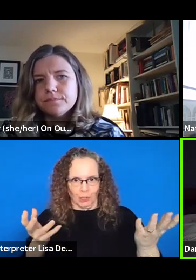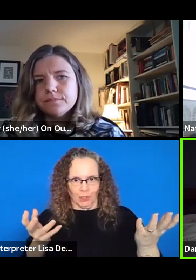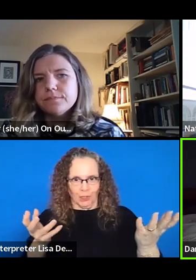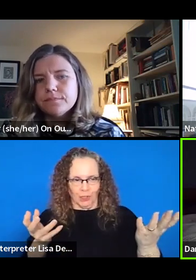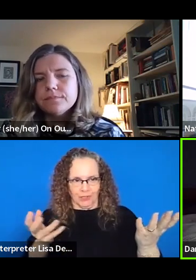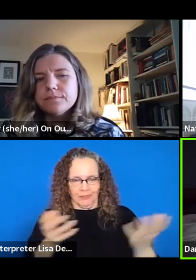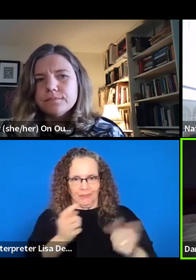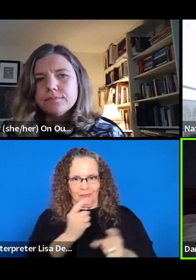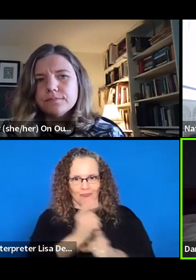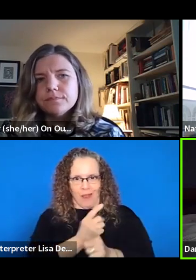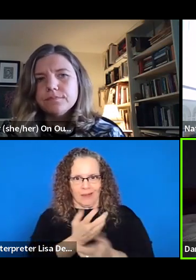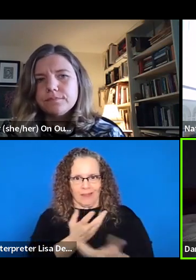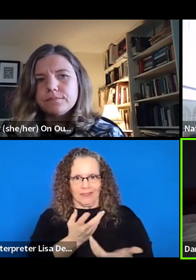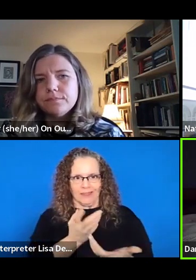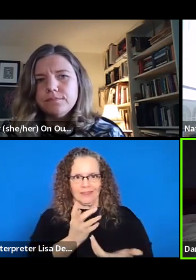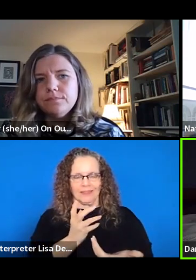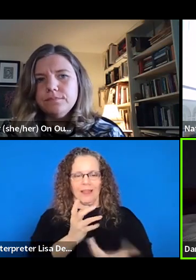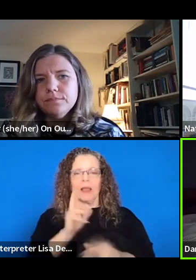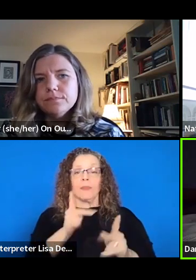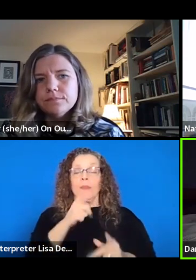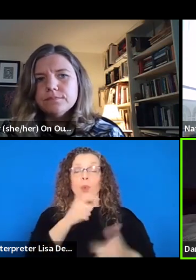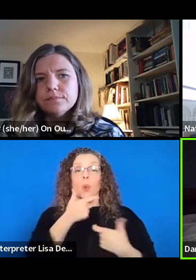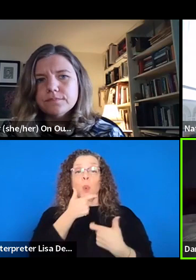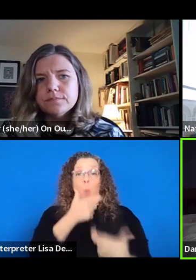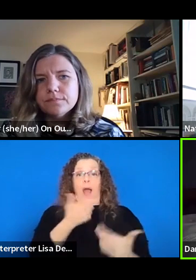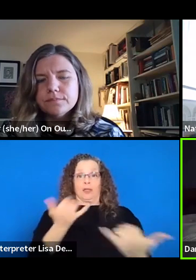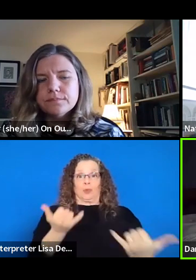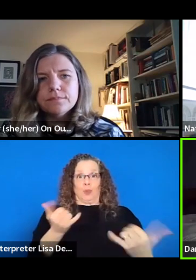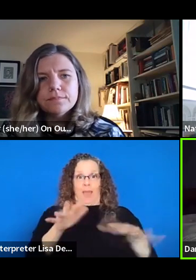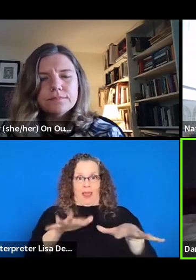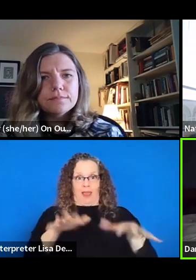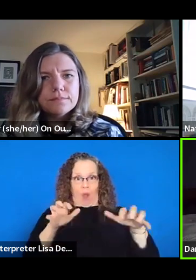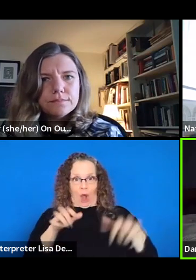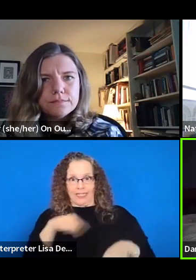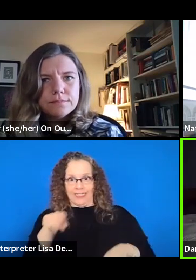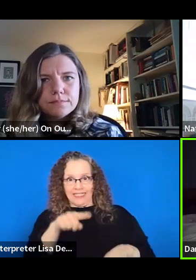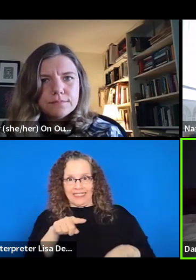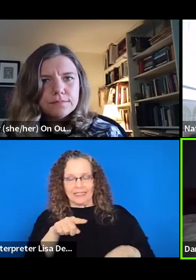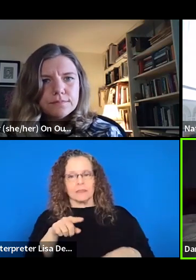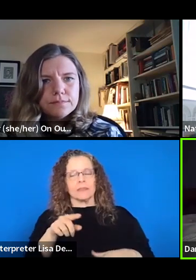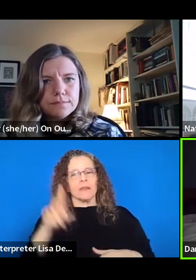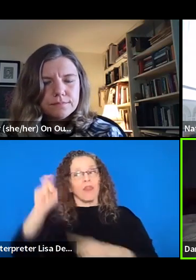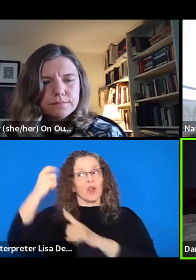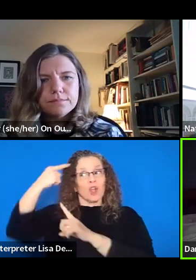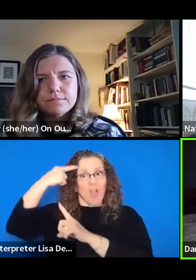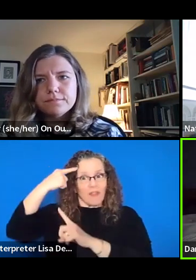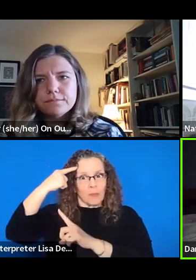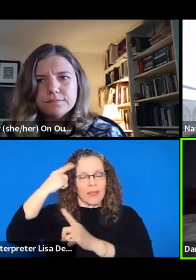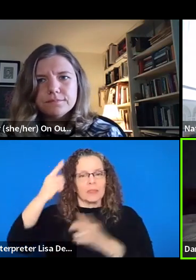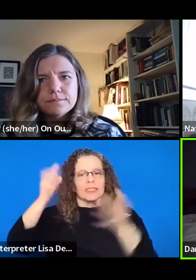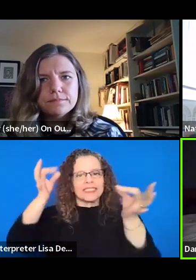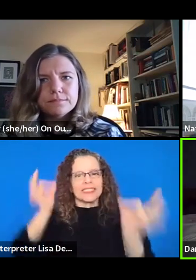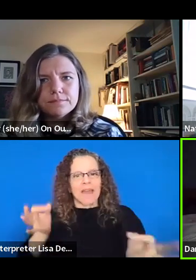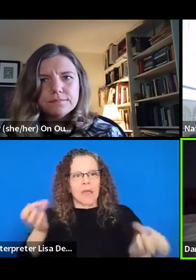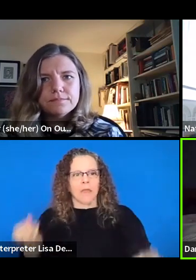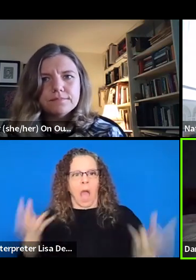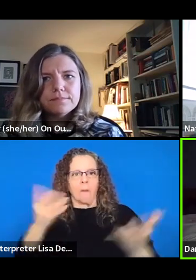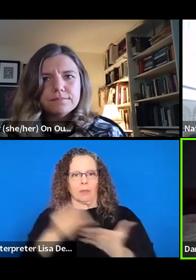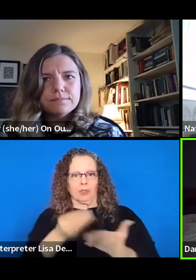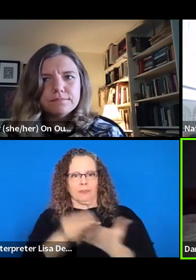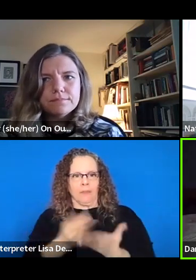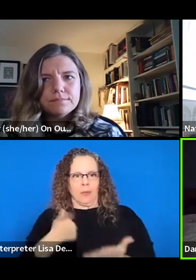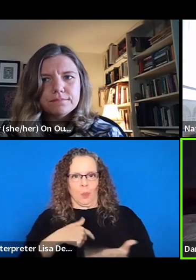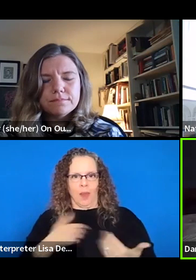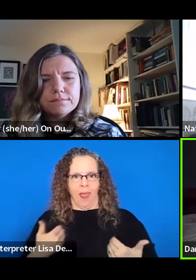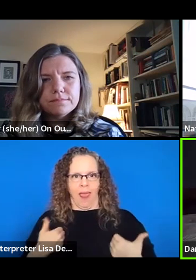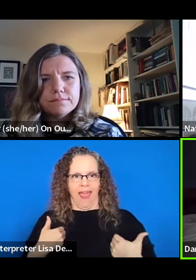audience that we're talking to today. Right. Funders are, are the ones who are defining how much money there even is to move. Right. Controlling what